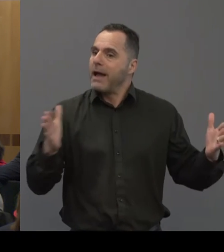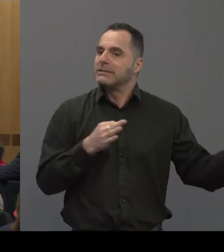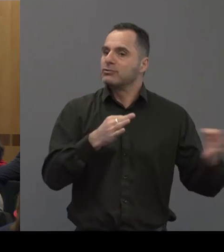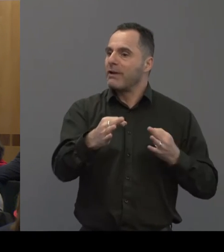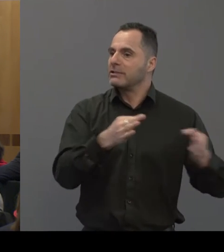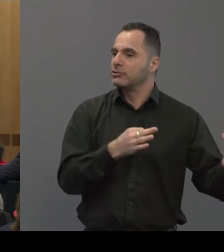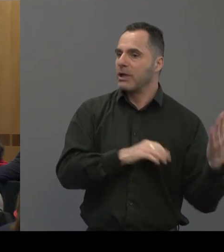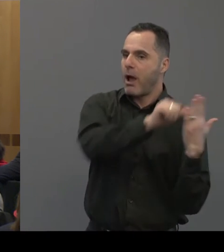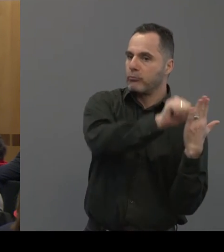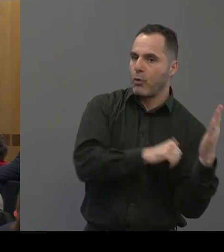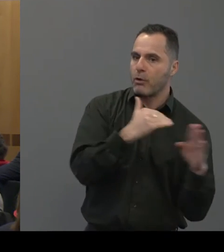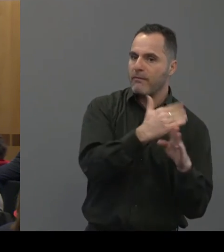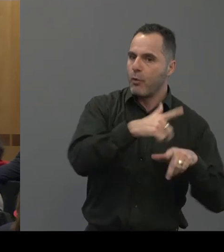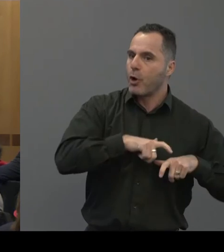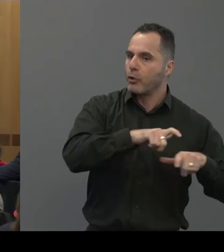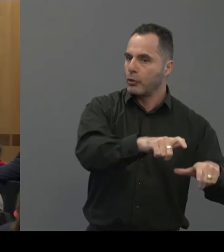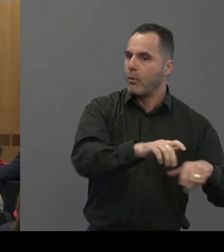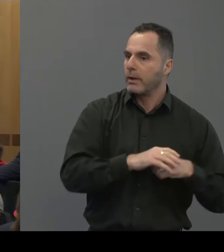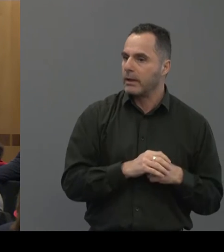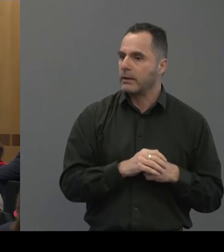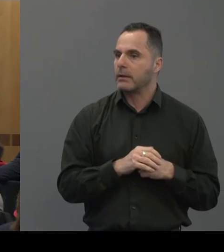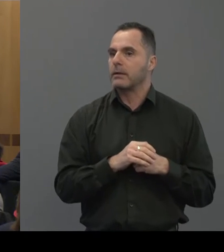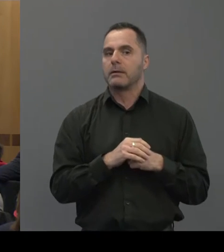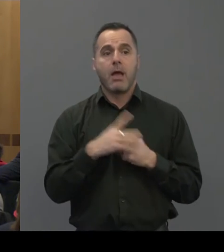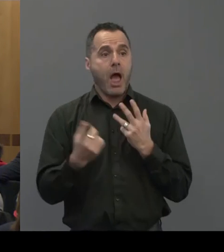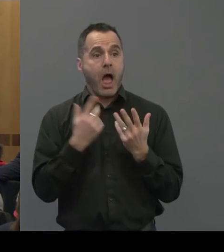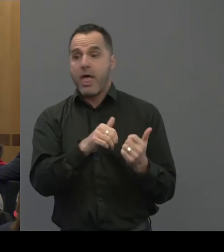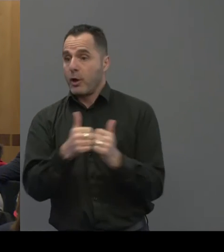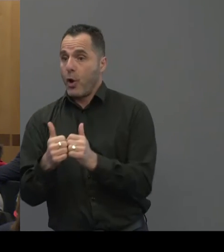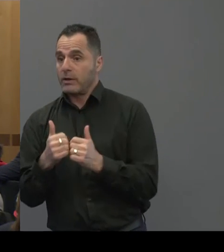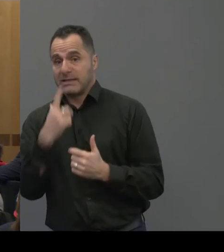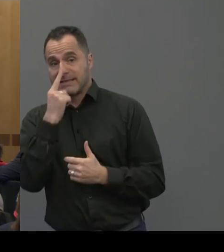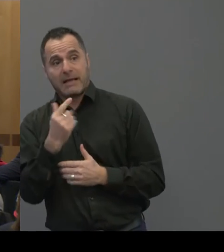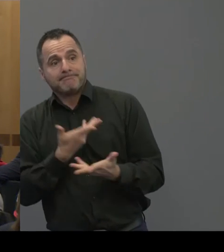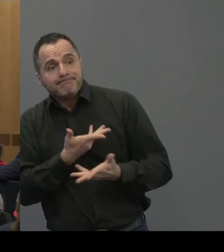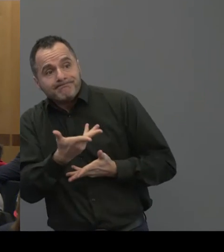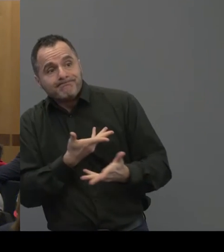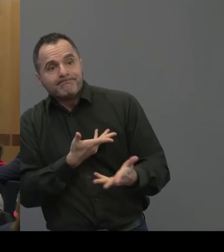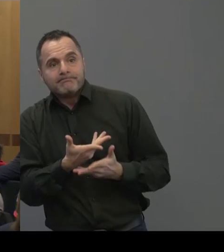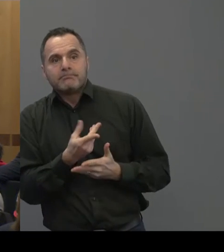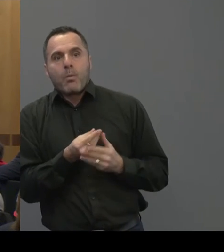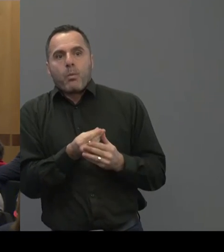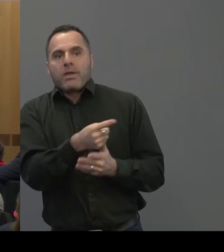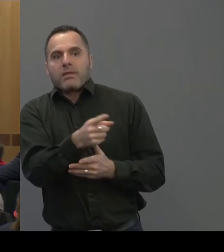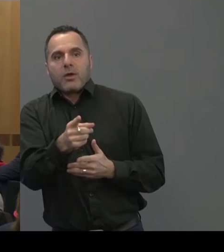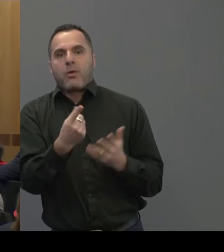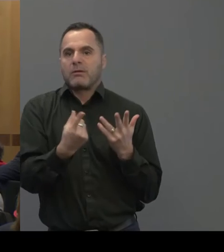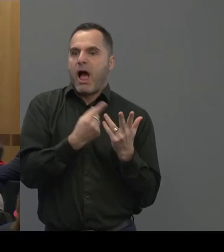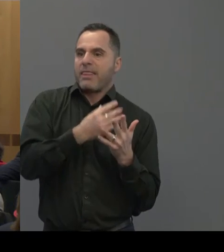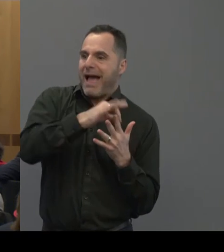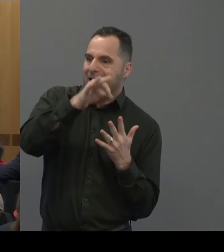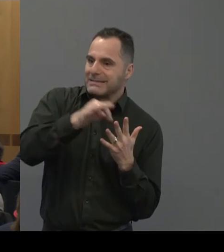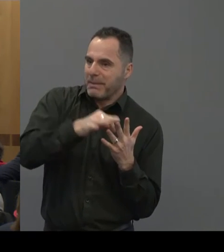program of work that's ongoing. And we all, you know, others, colleagues here will talk to you later in the day about the other aspects that you're